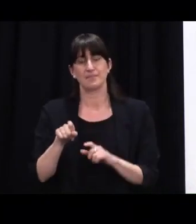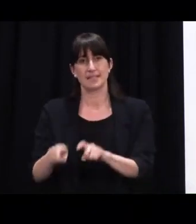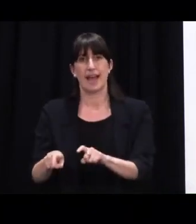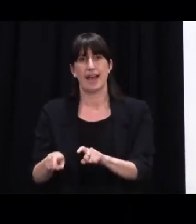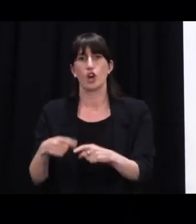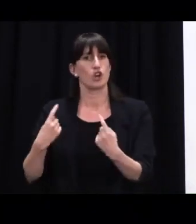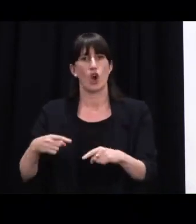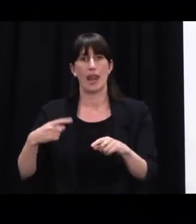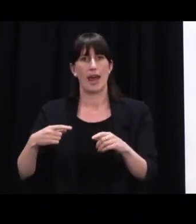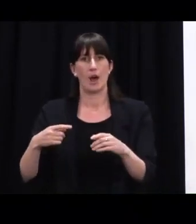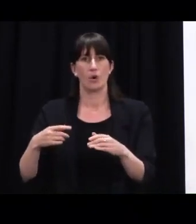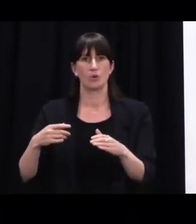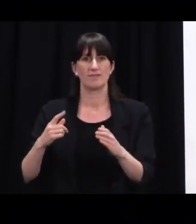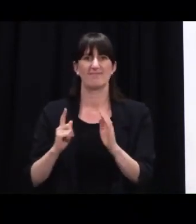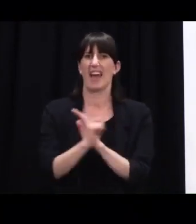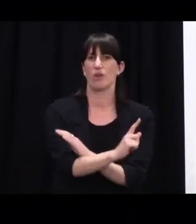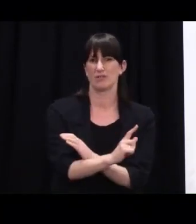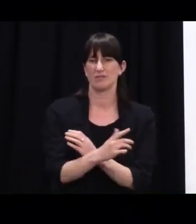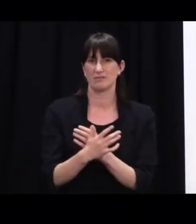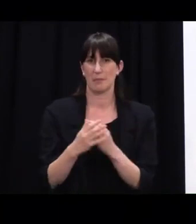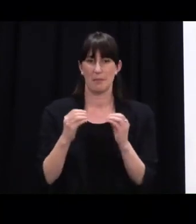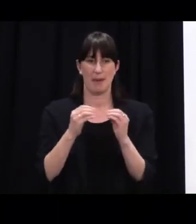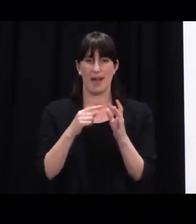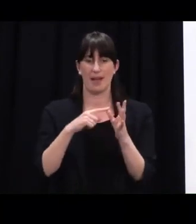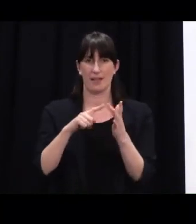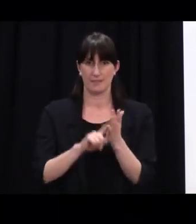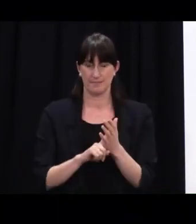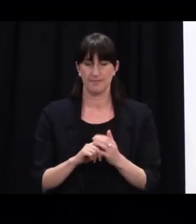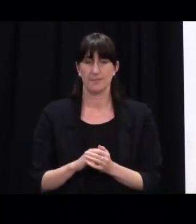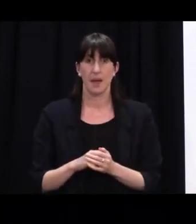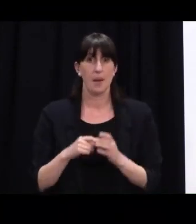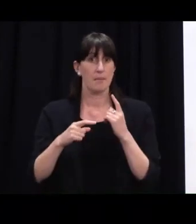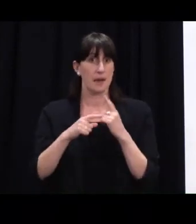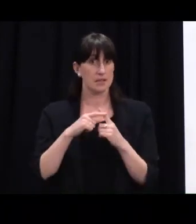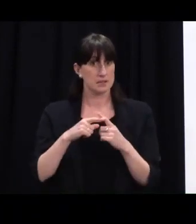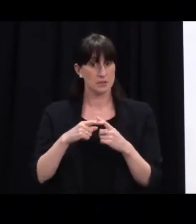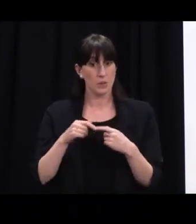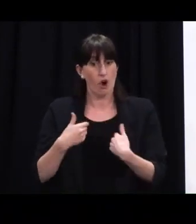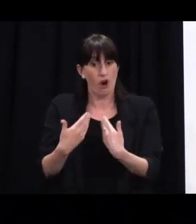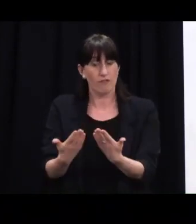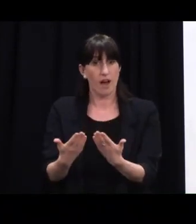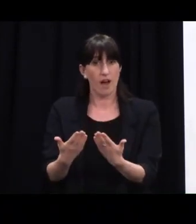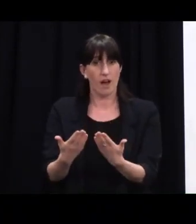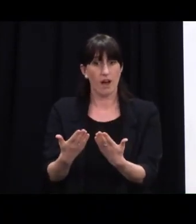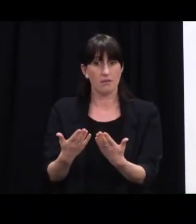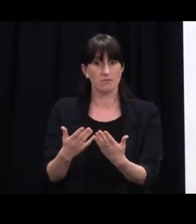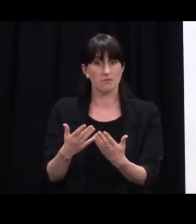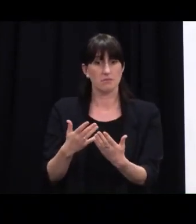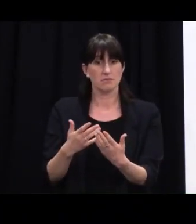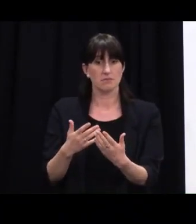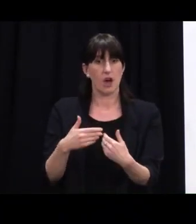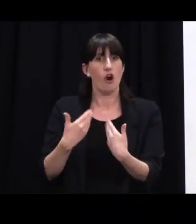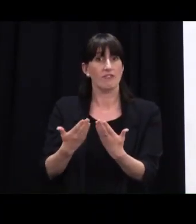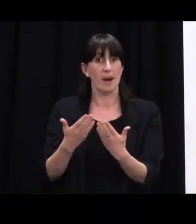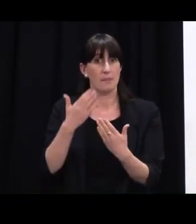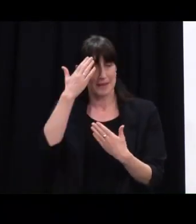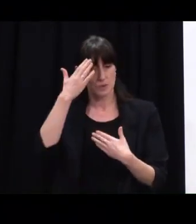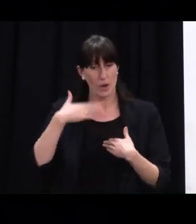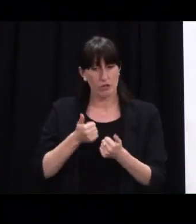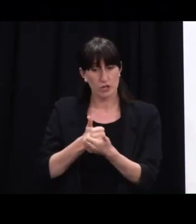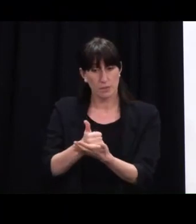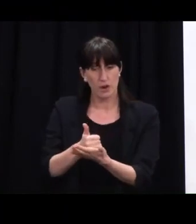period keep in mind he was also offered mental health support whilst in prison but that was not